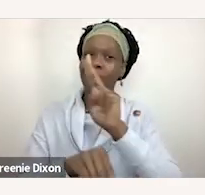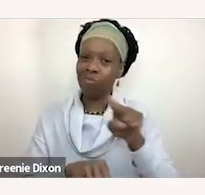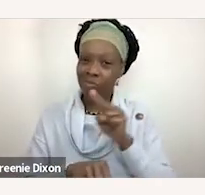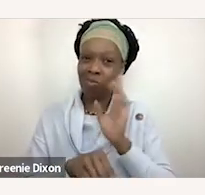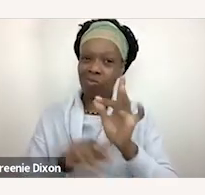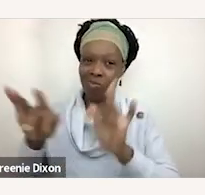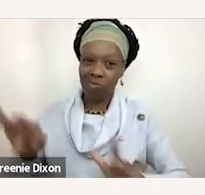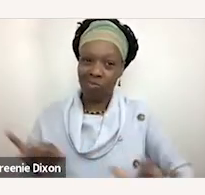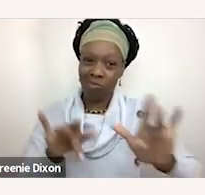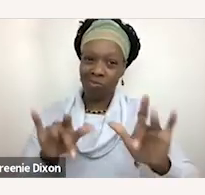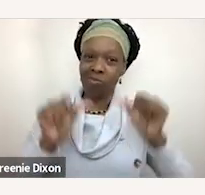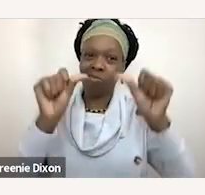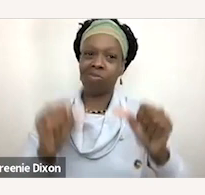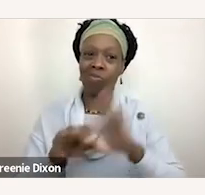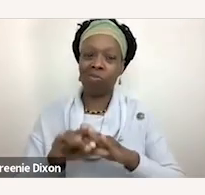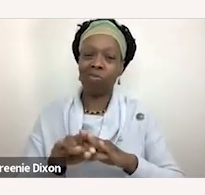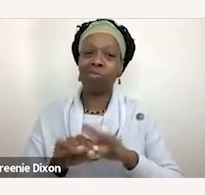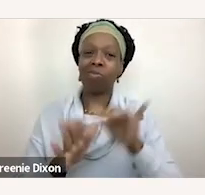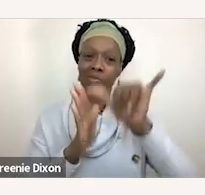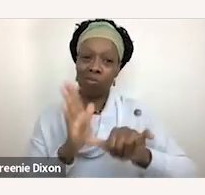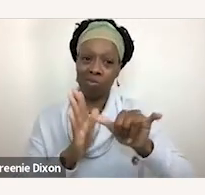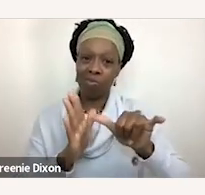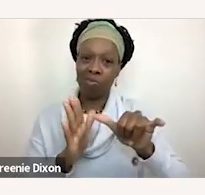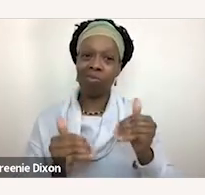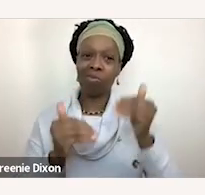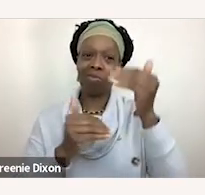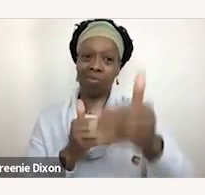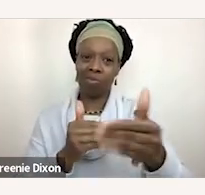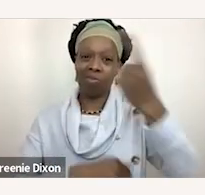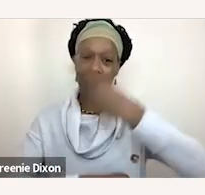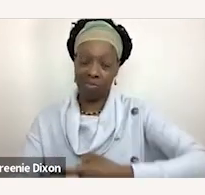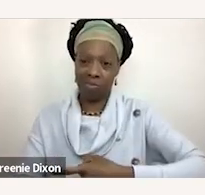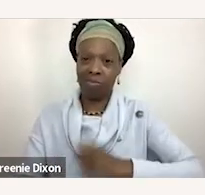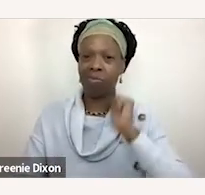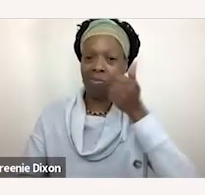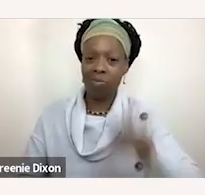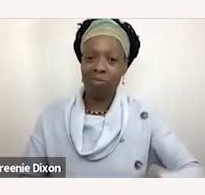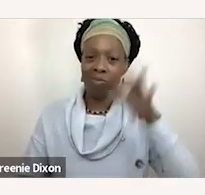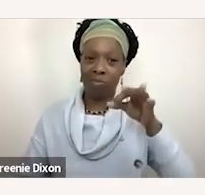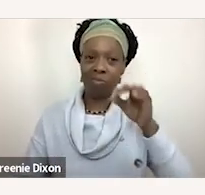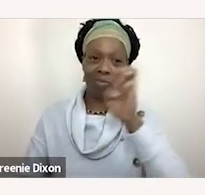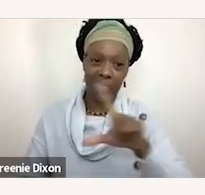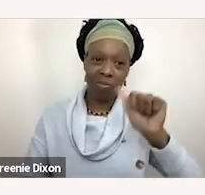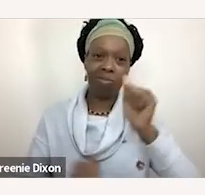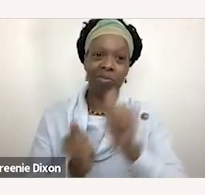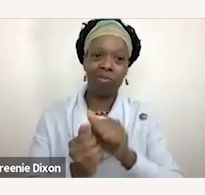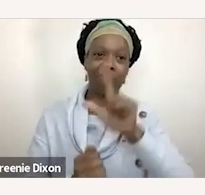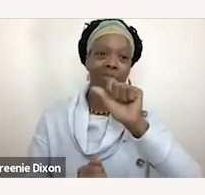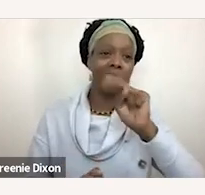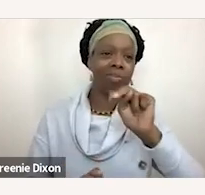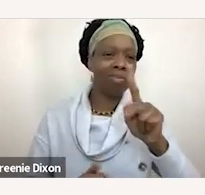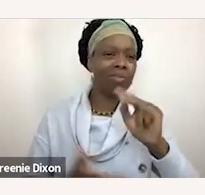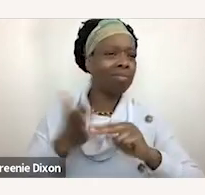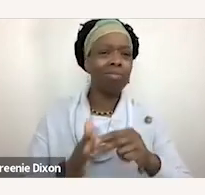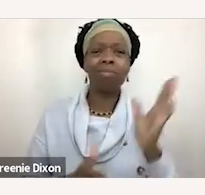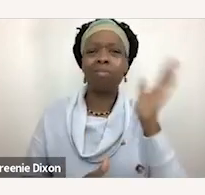on our YouTube page the following day, so look out for an email from us tomorrow with that link. What this means is don't worry if you miss a couple of things